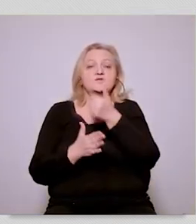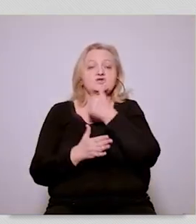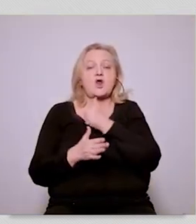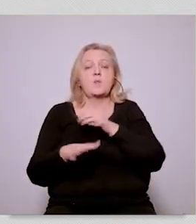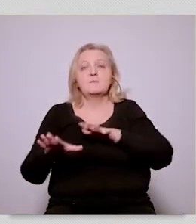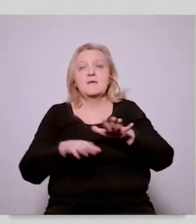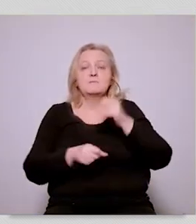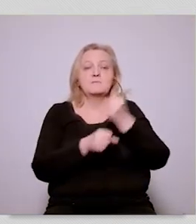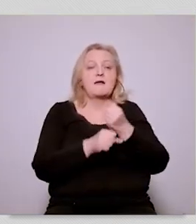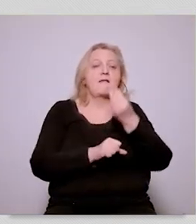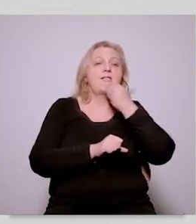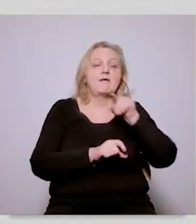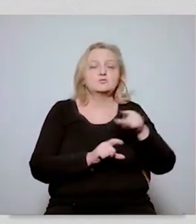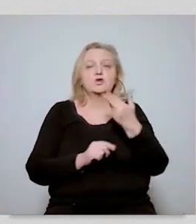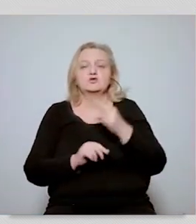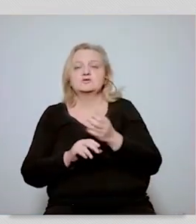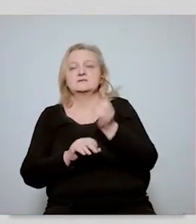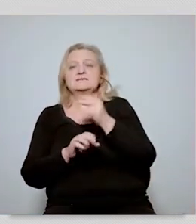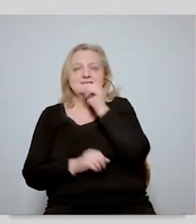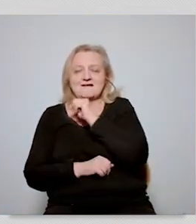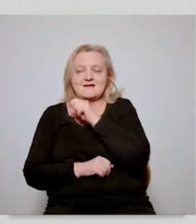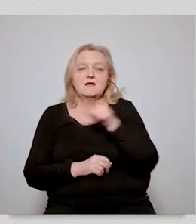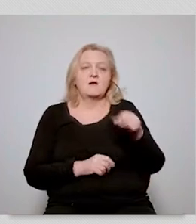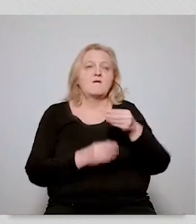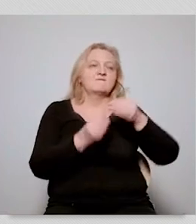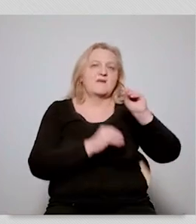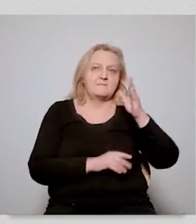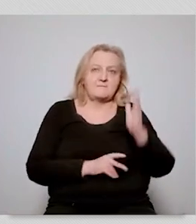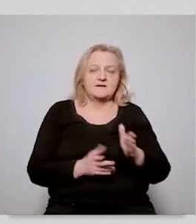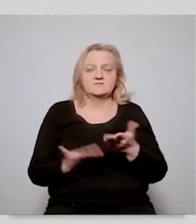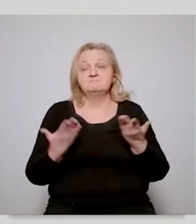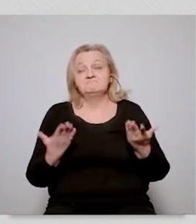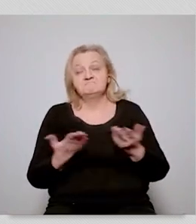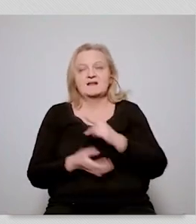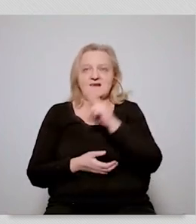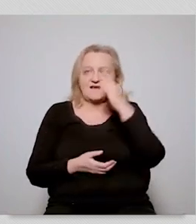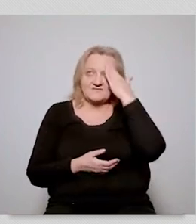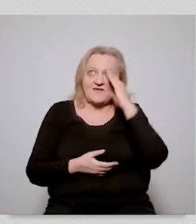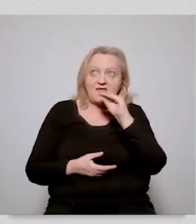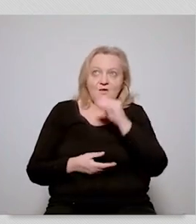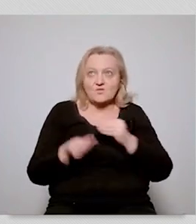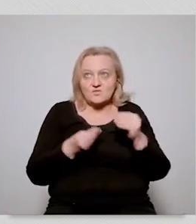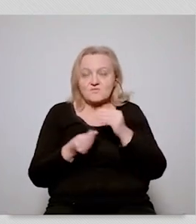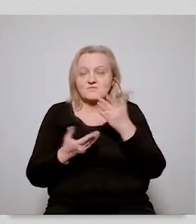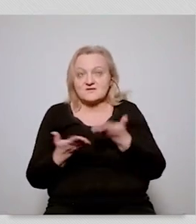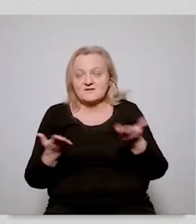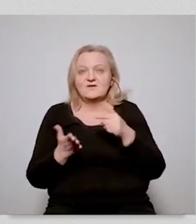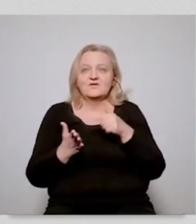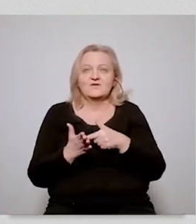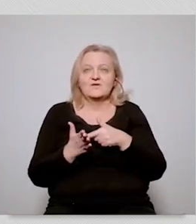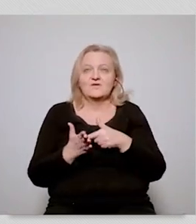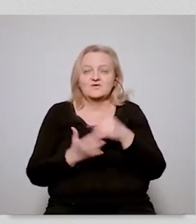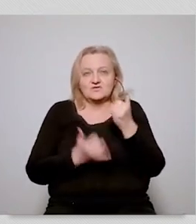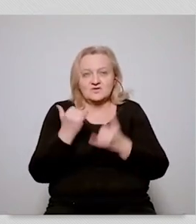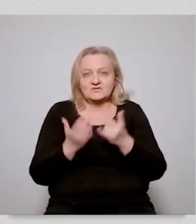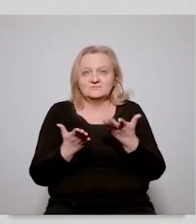So German politicians would explain to the society that they would get green jobs and that there would